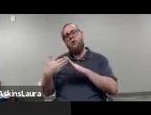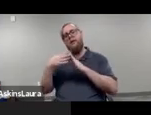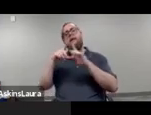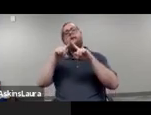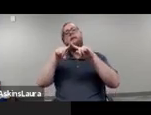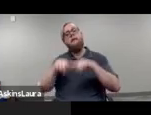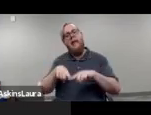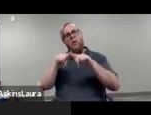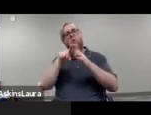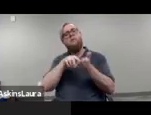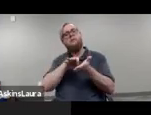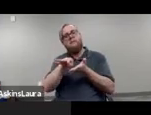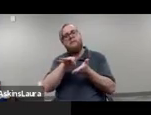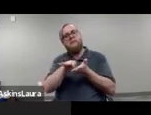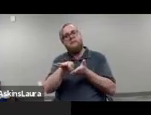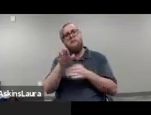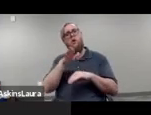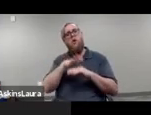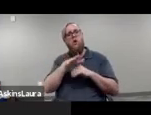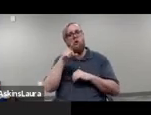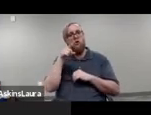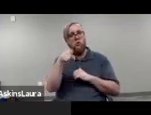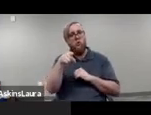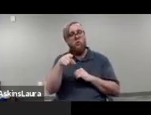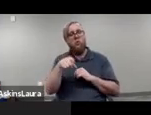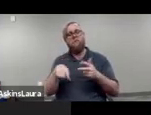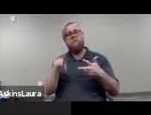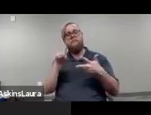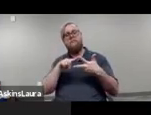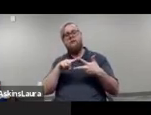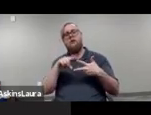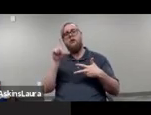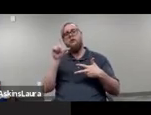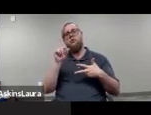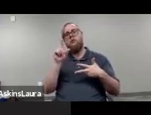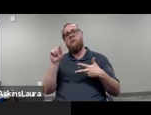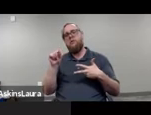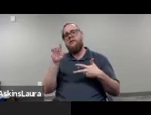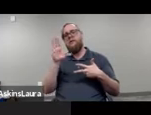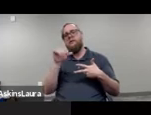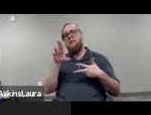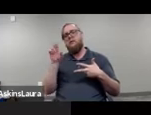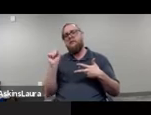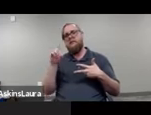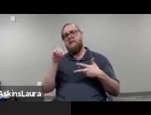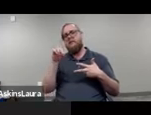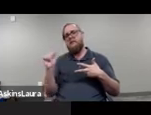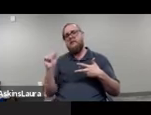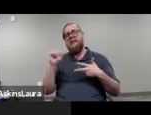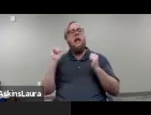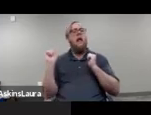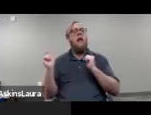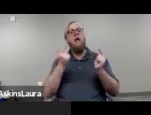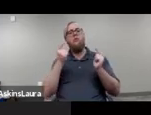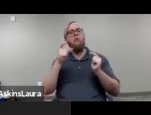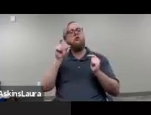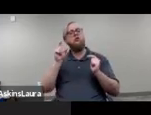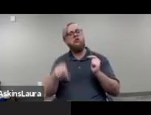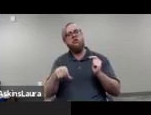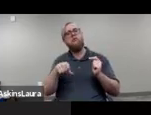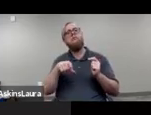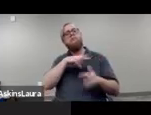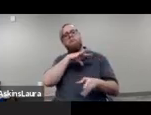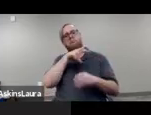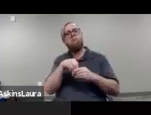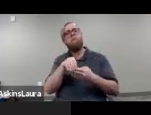counting on you the second one was the 2020 census and disability everyone deserves to be